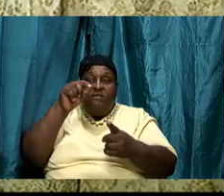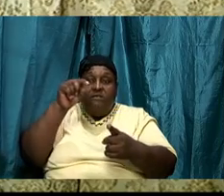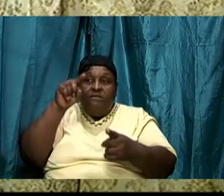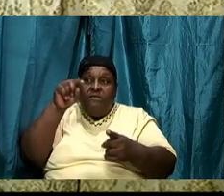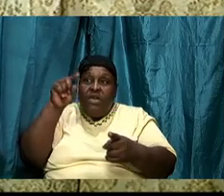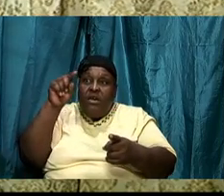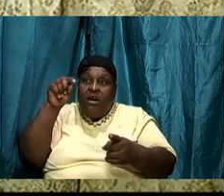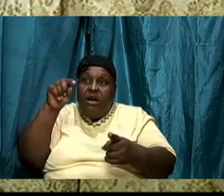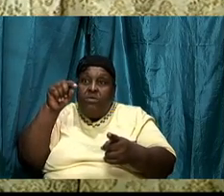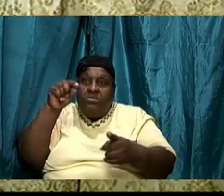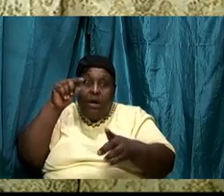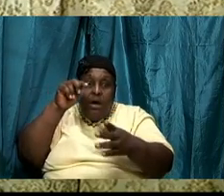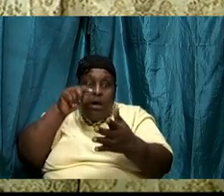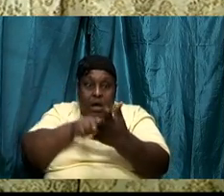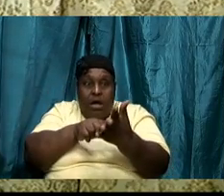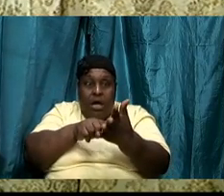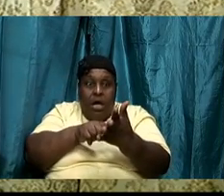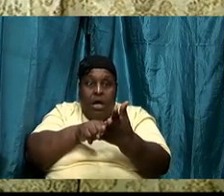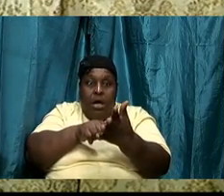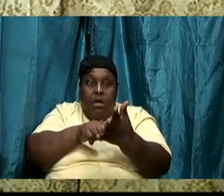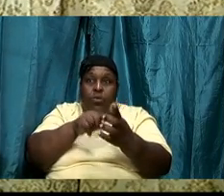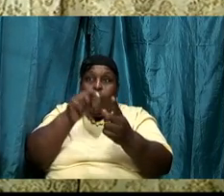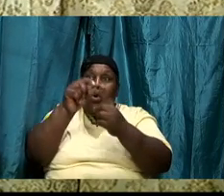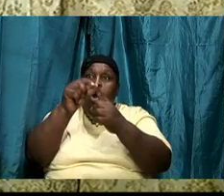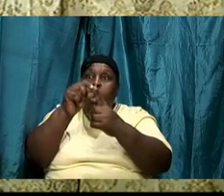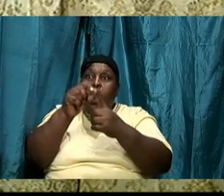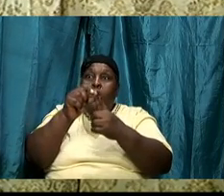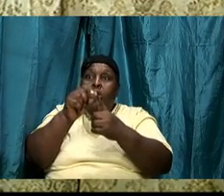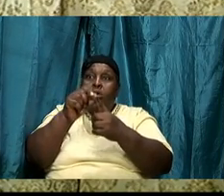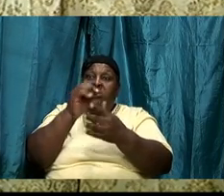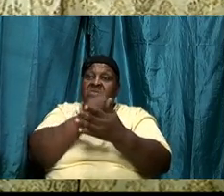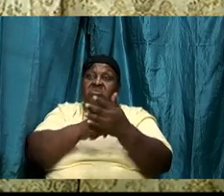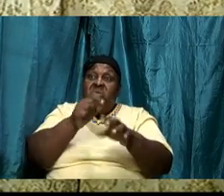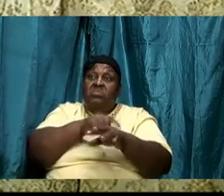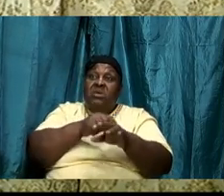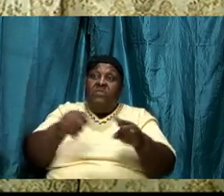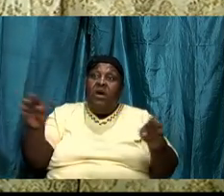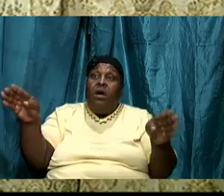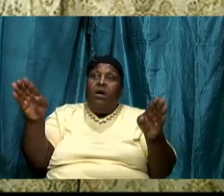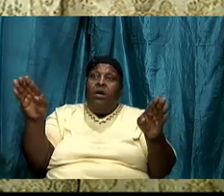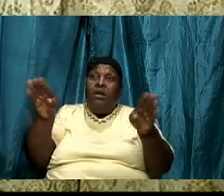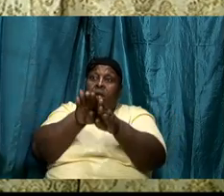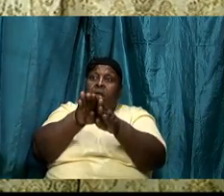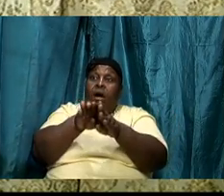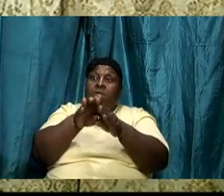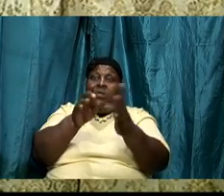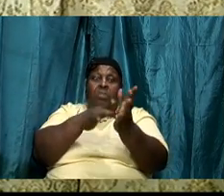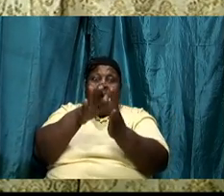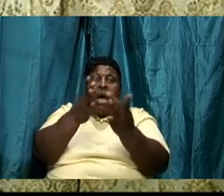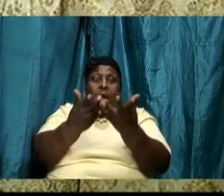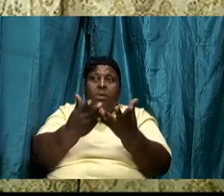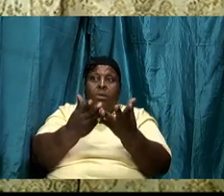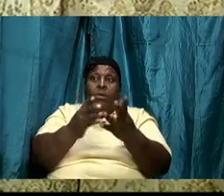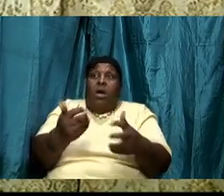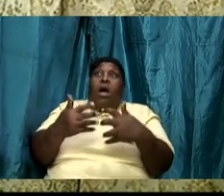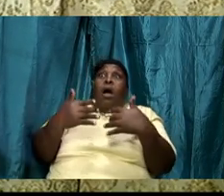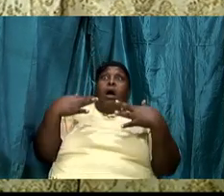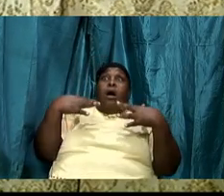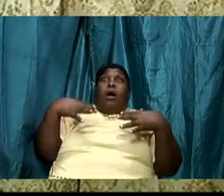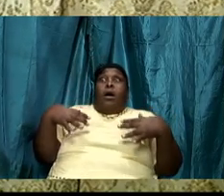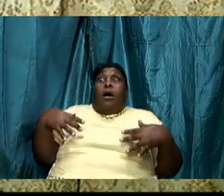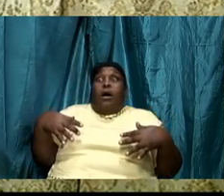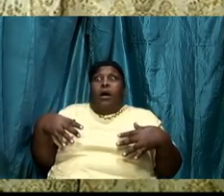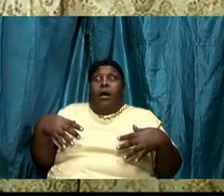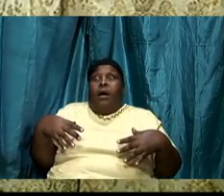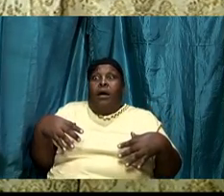to the point where sometimes I had to close the book quick because of how frightened I was I know and I'm telling us that